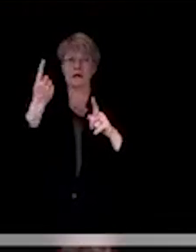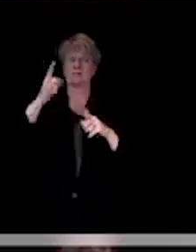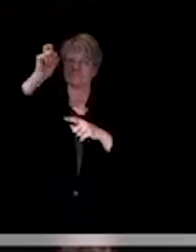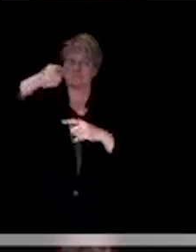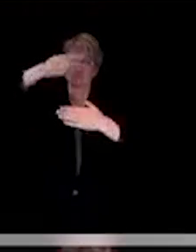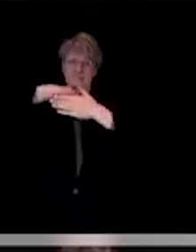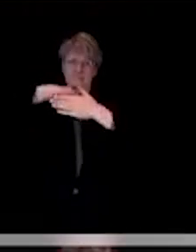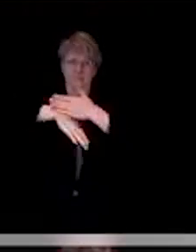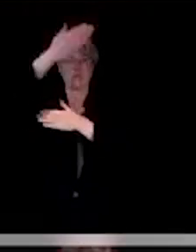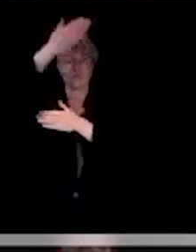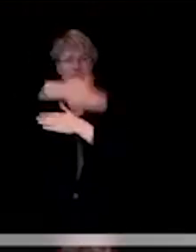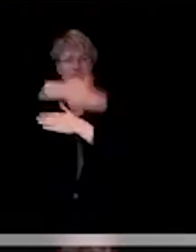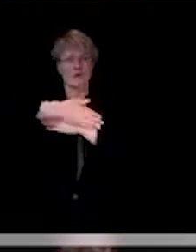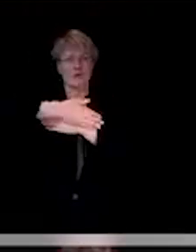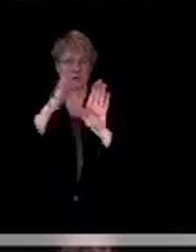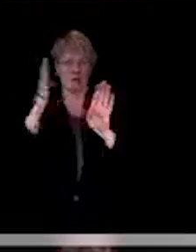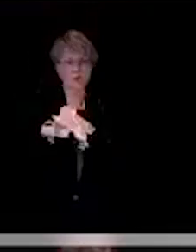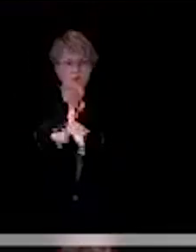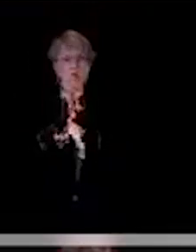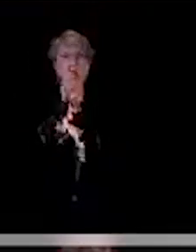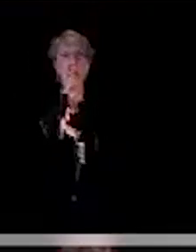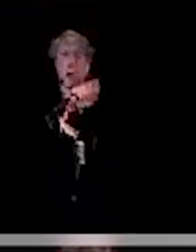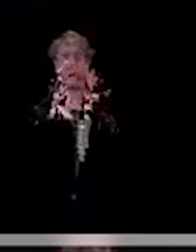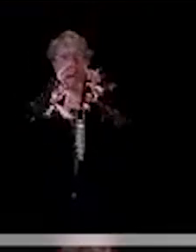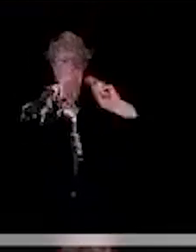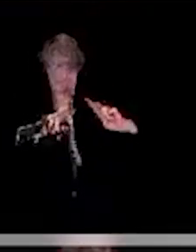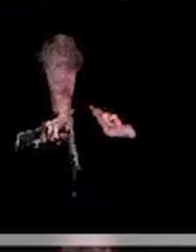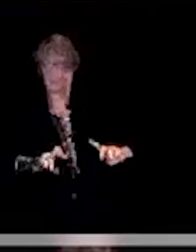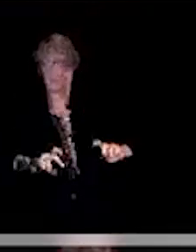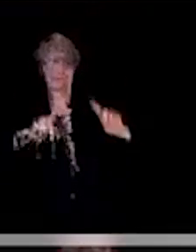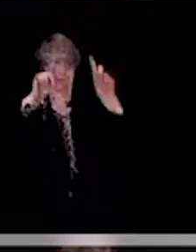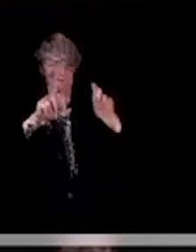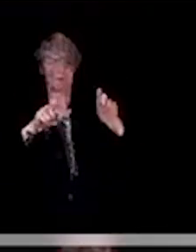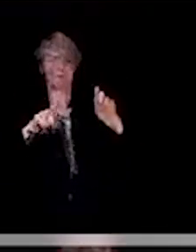really like for like what each facility is doing or doing the same thing.